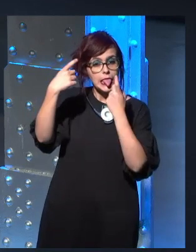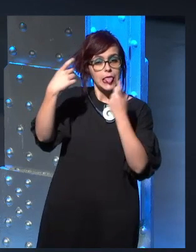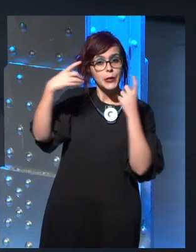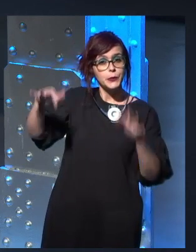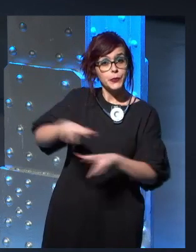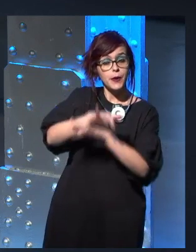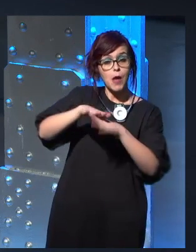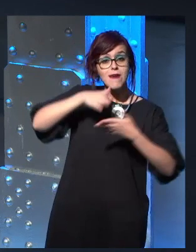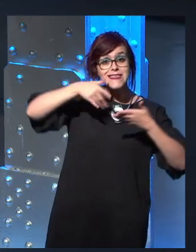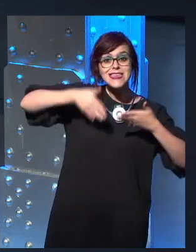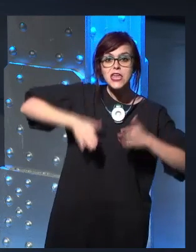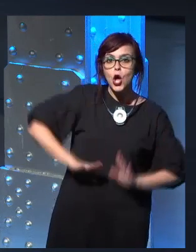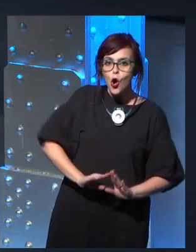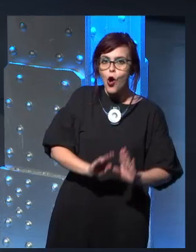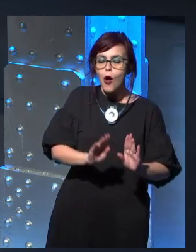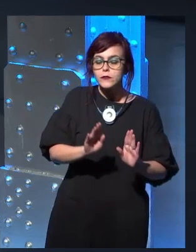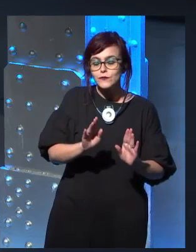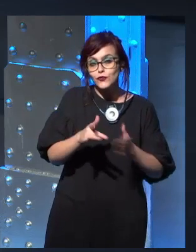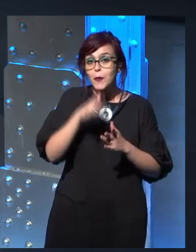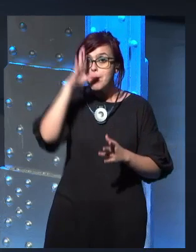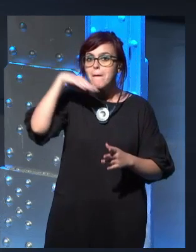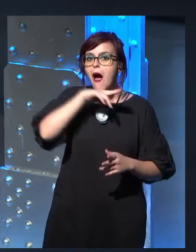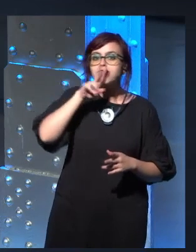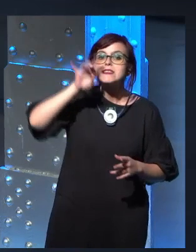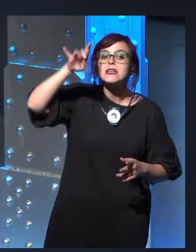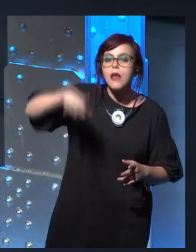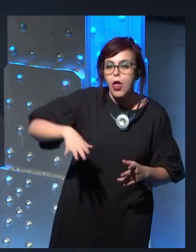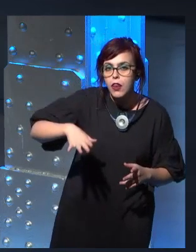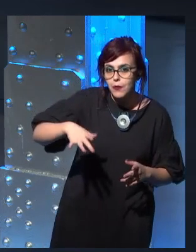because there's a very interesting bit where...